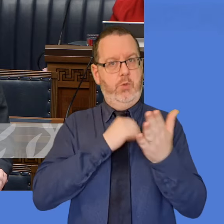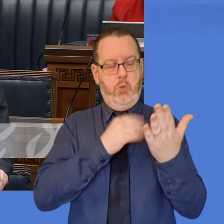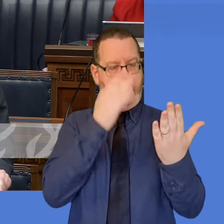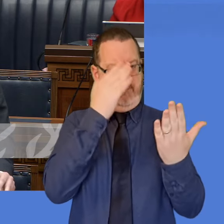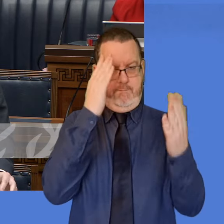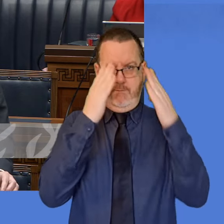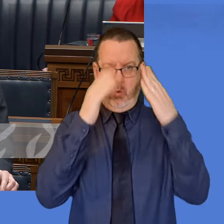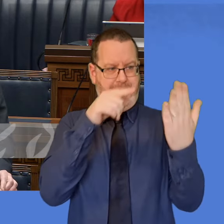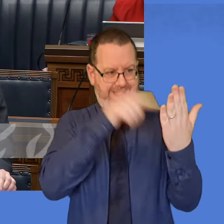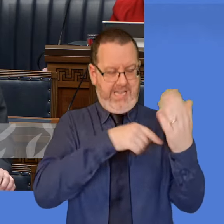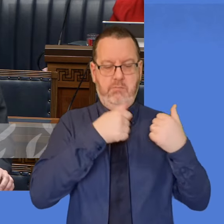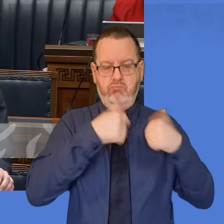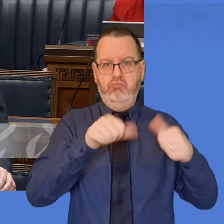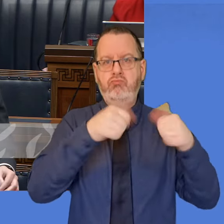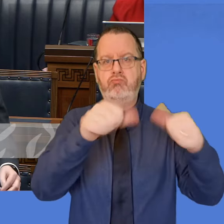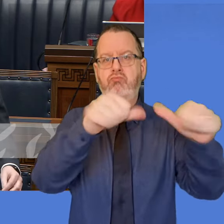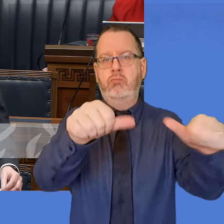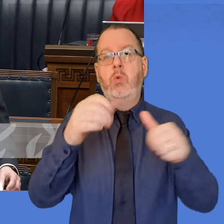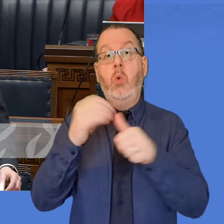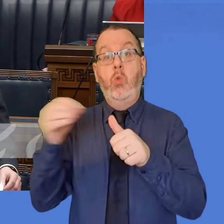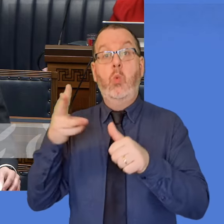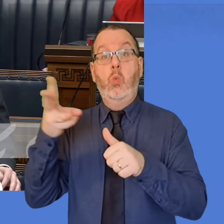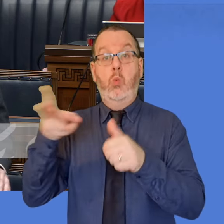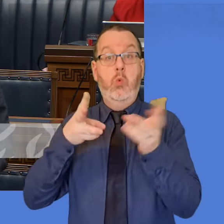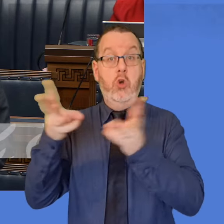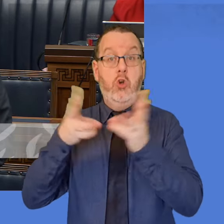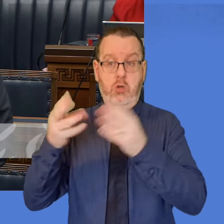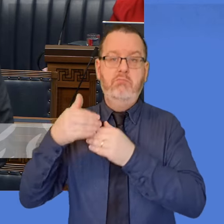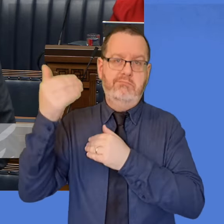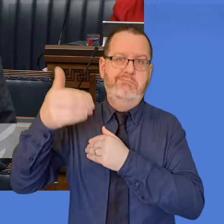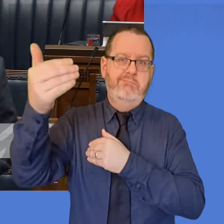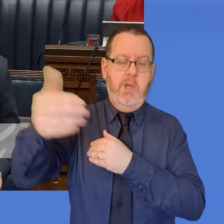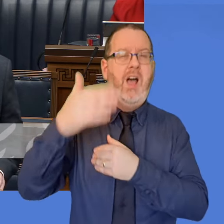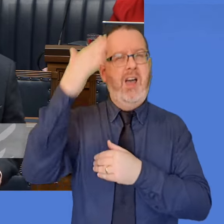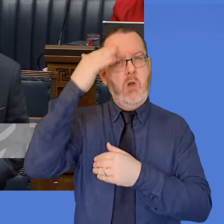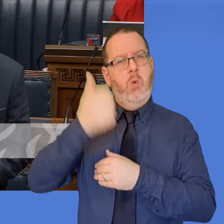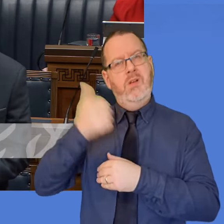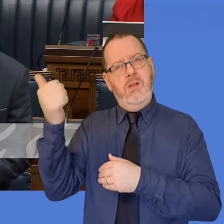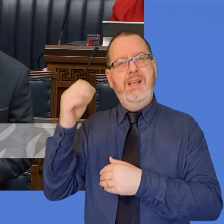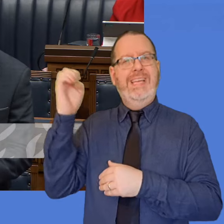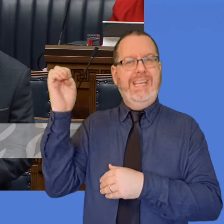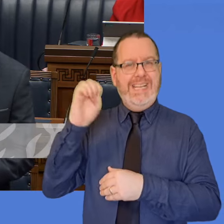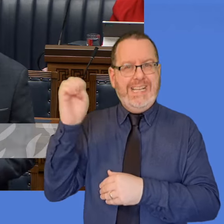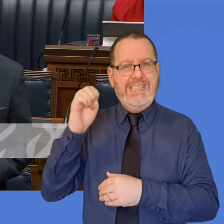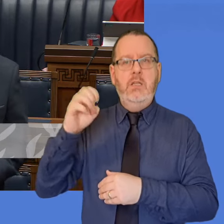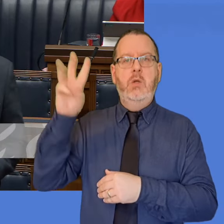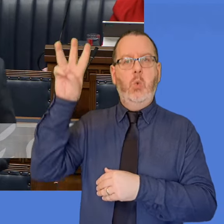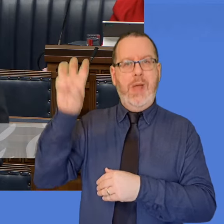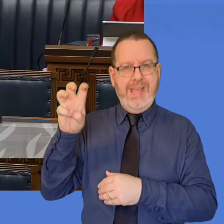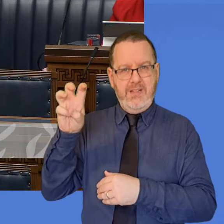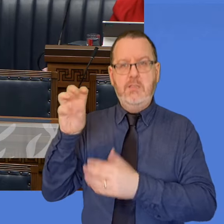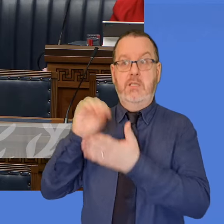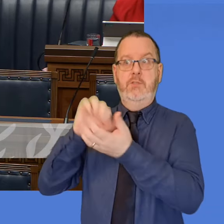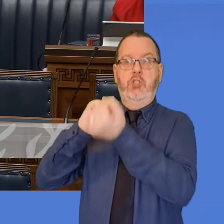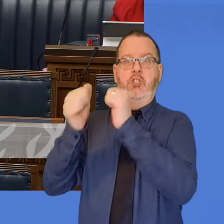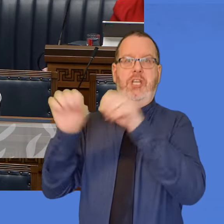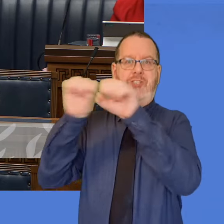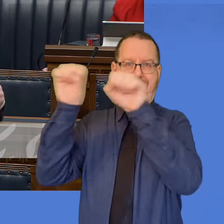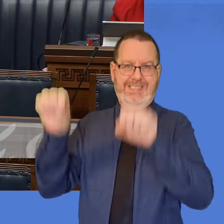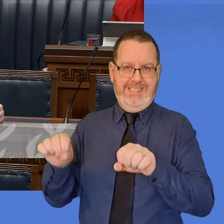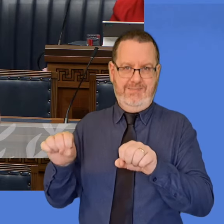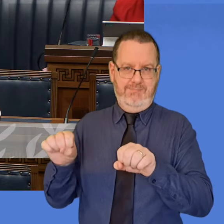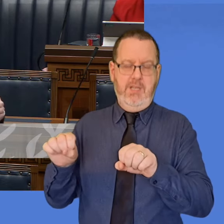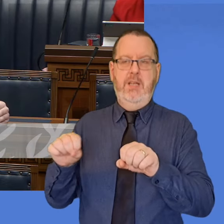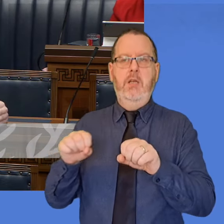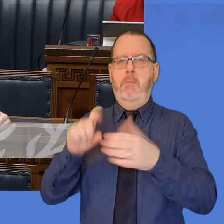understand the concerns that he has in both England and Wales, where they have moved to that no-fault eviction ban. There